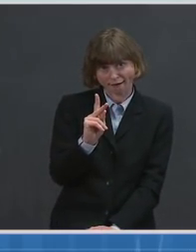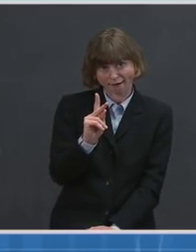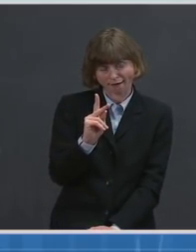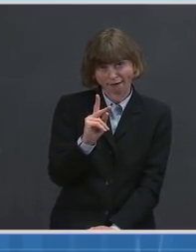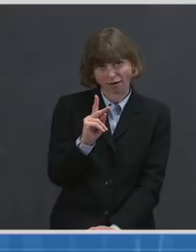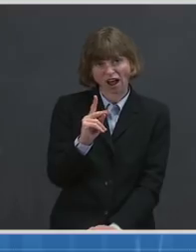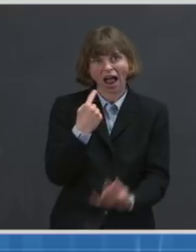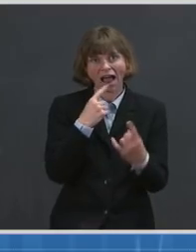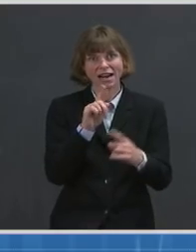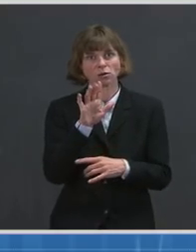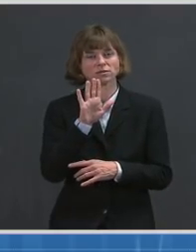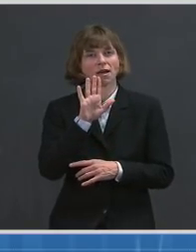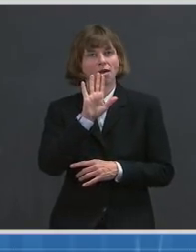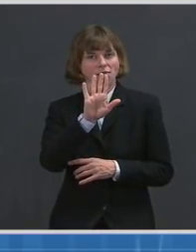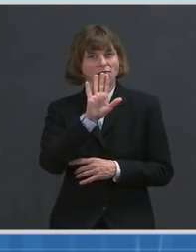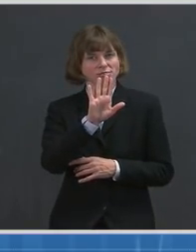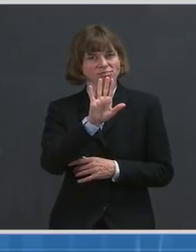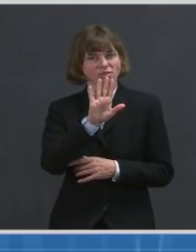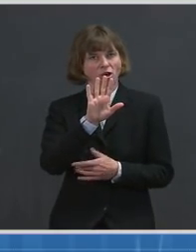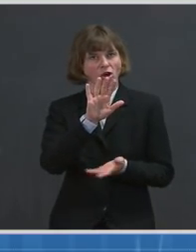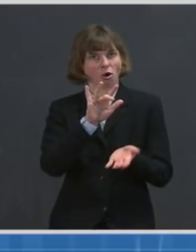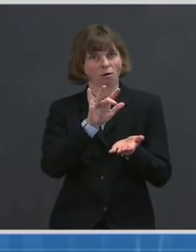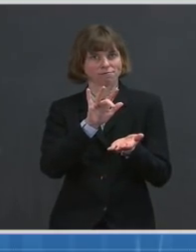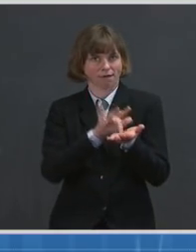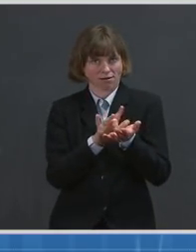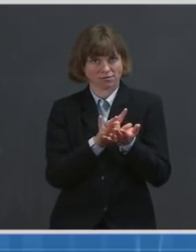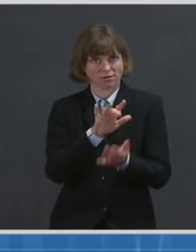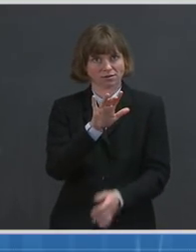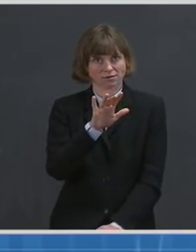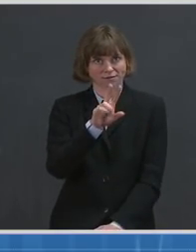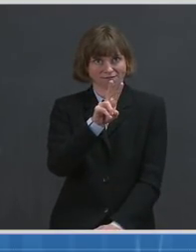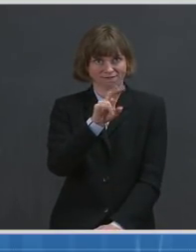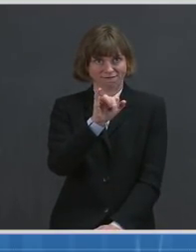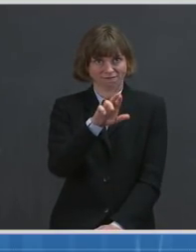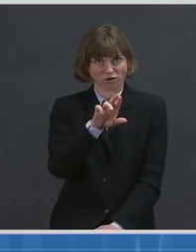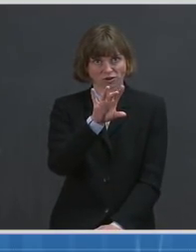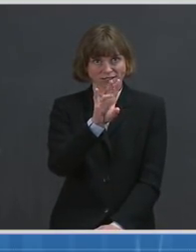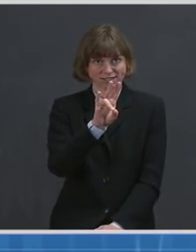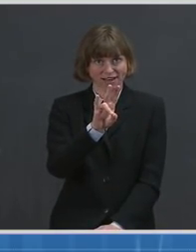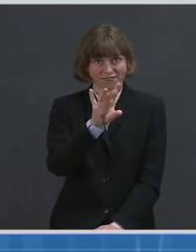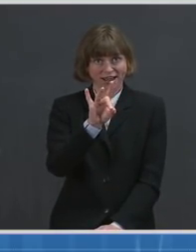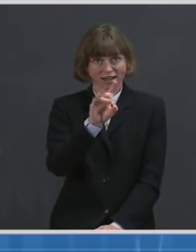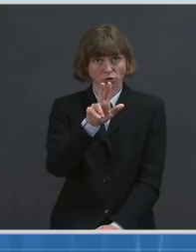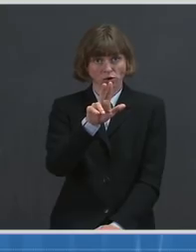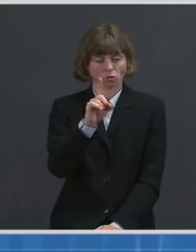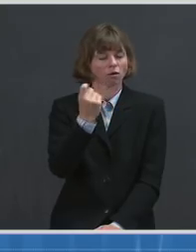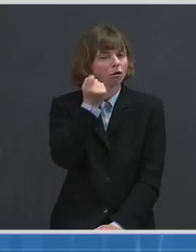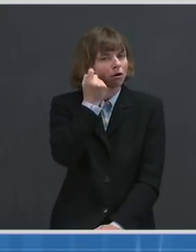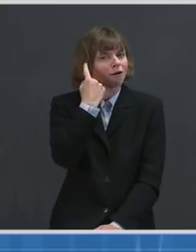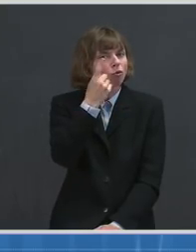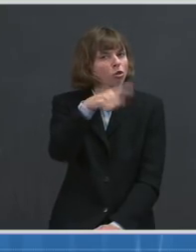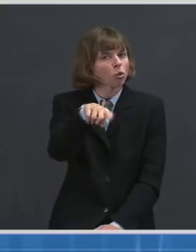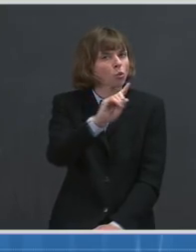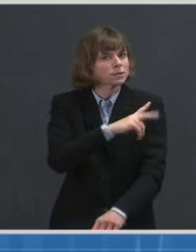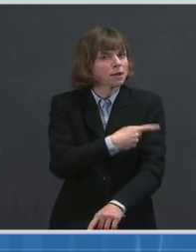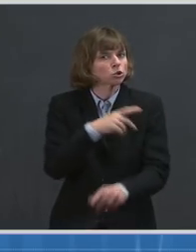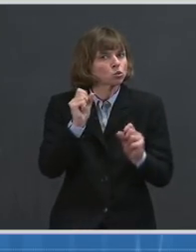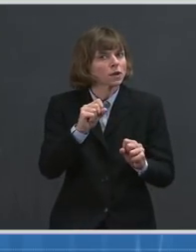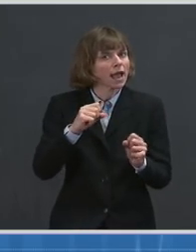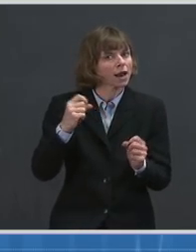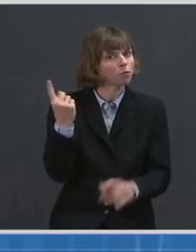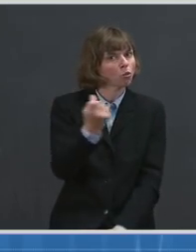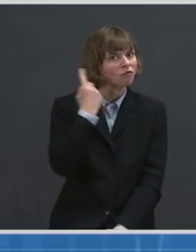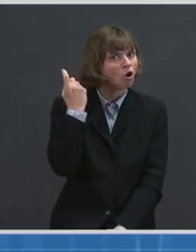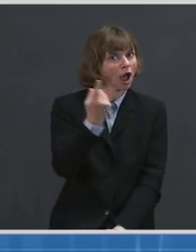product, VIR-7831, again, in ambulatory patients reduced hospitalization